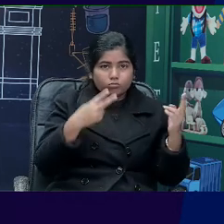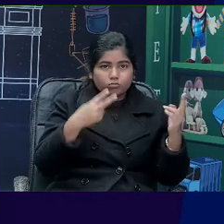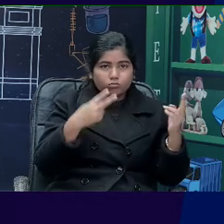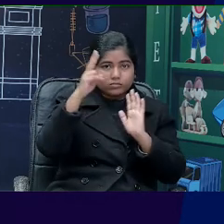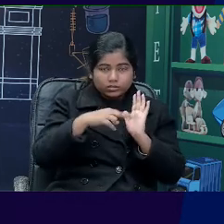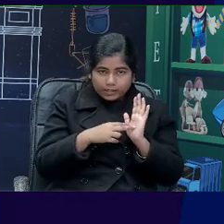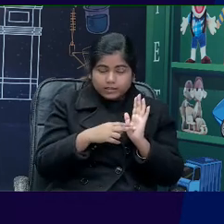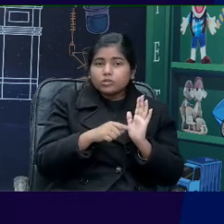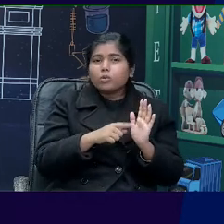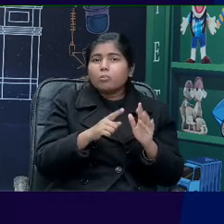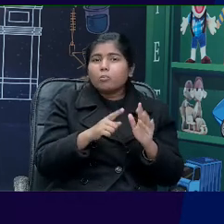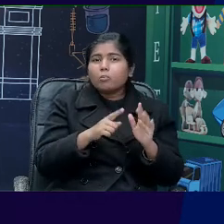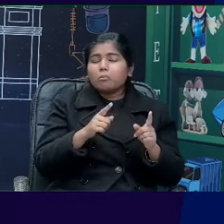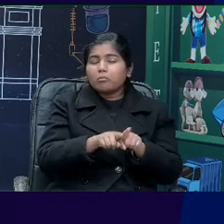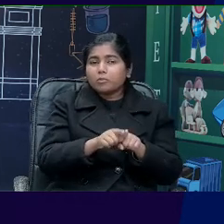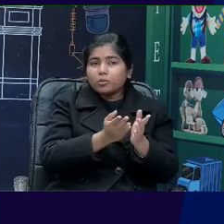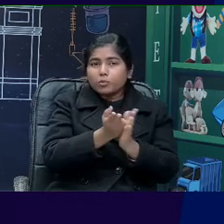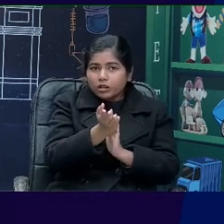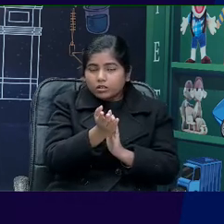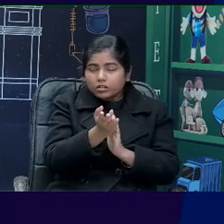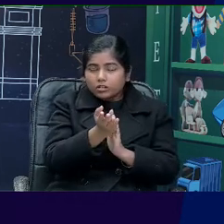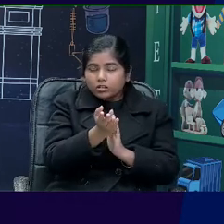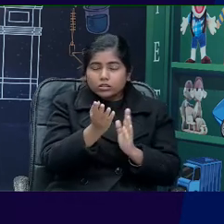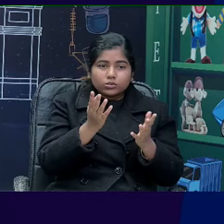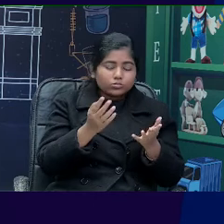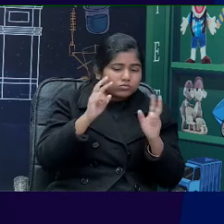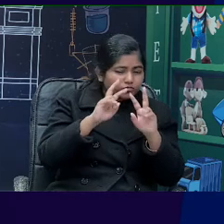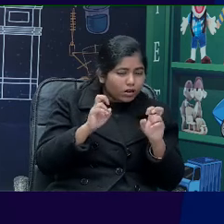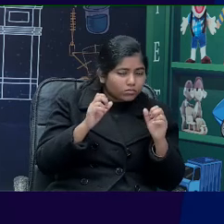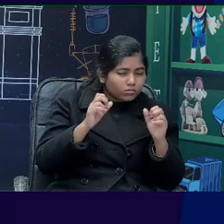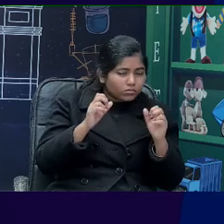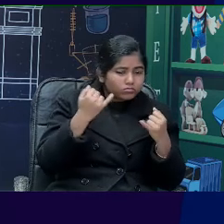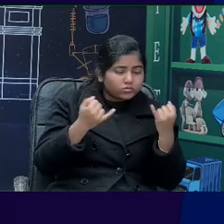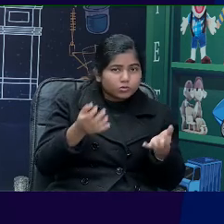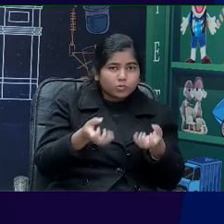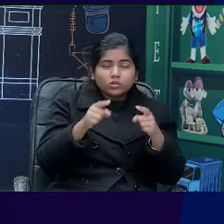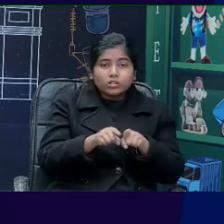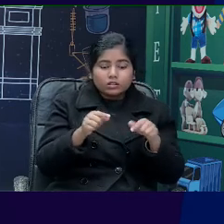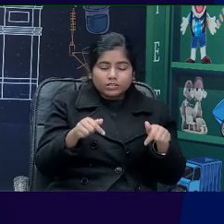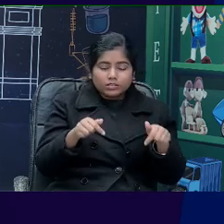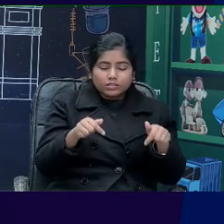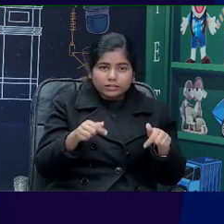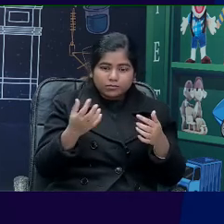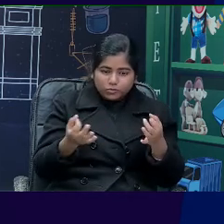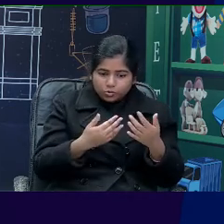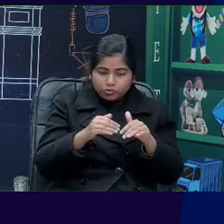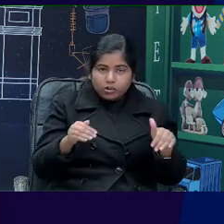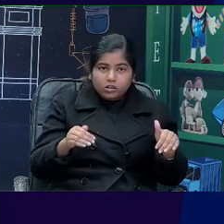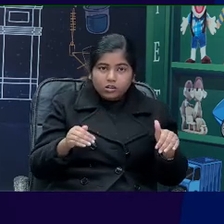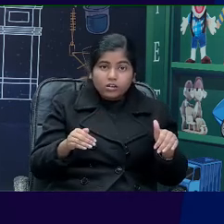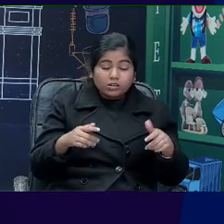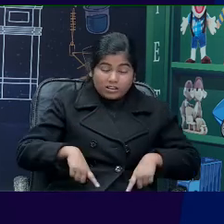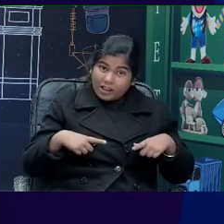you know, and find what are the differences between their modern lives and life in